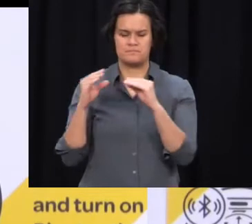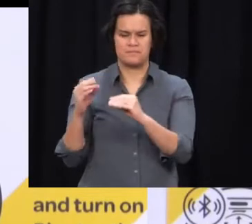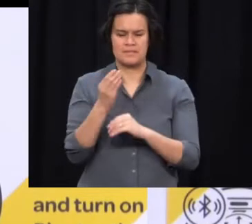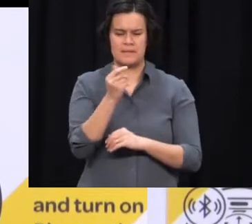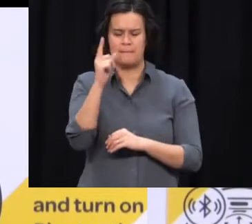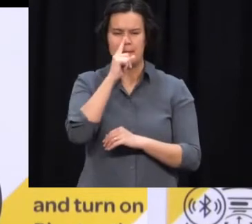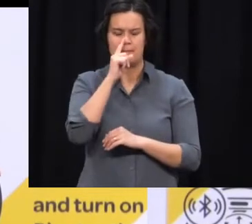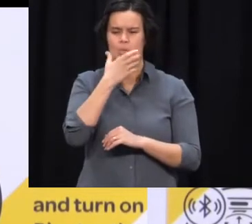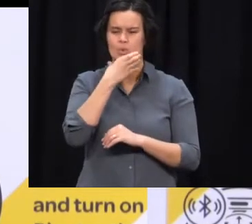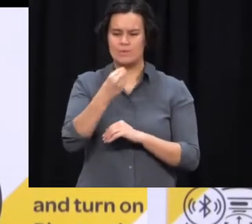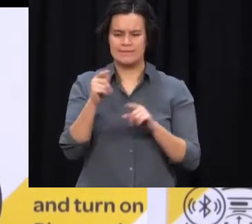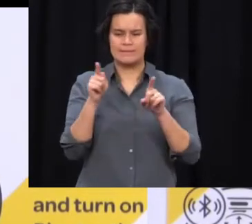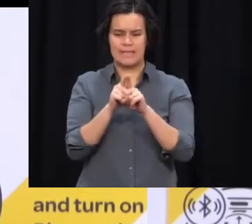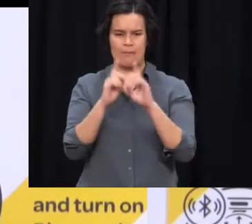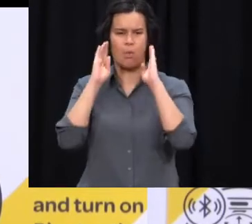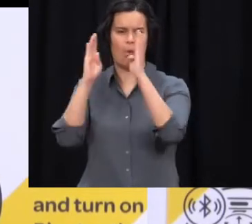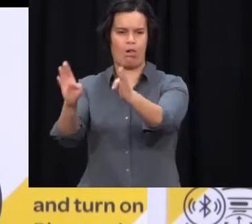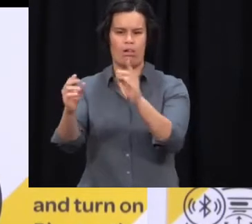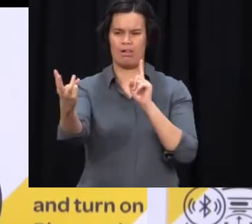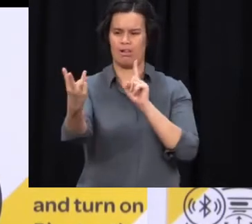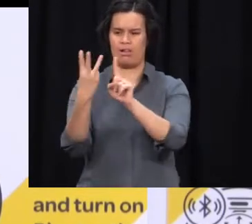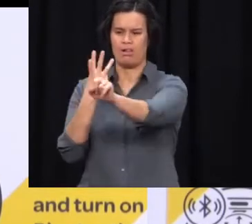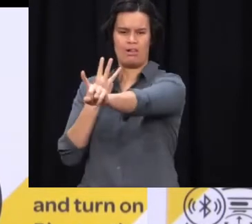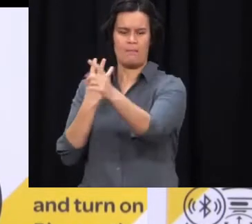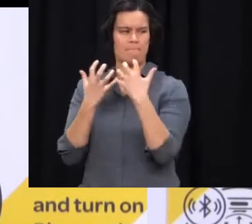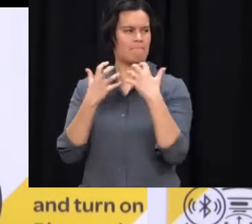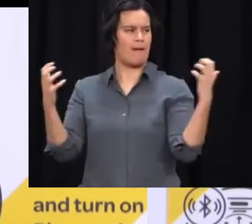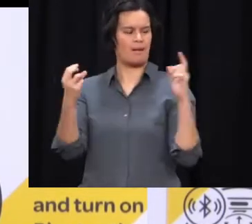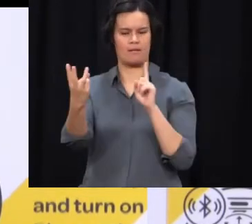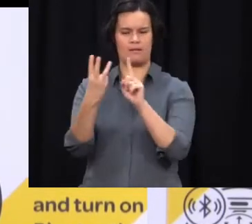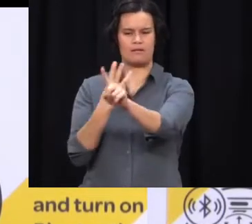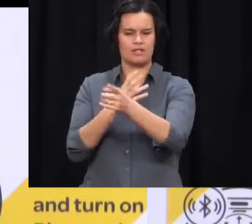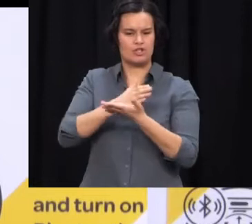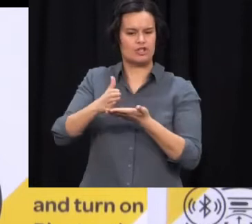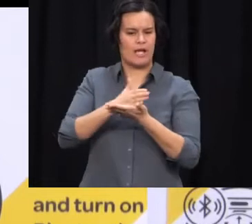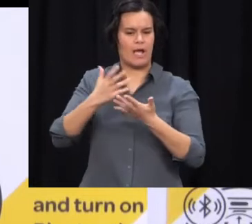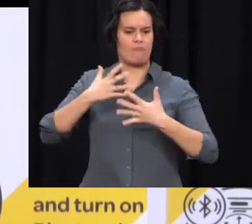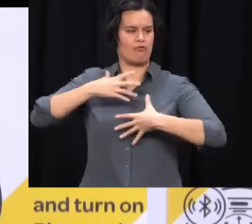has the CCTV sort of shown up in terms of that public walkway right next to it that shares the same airspace?